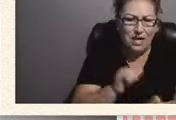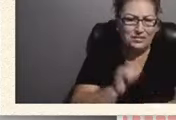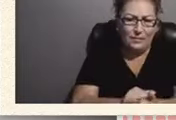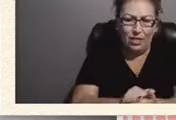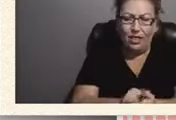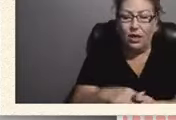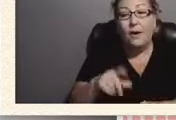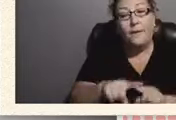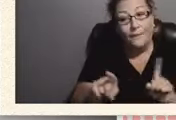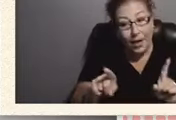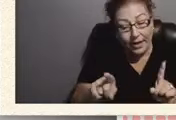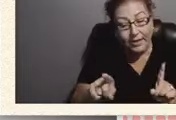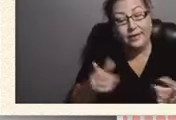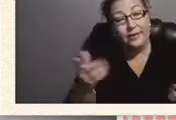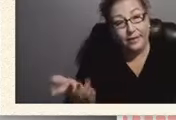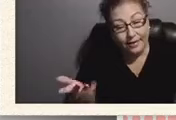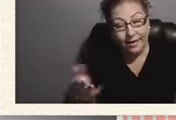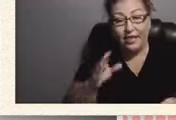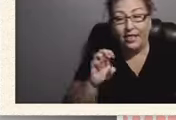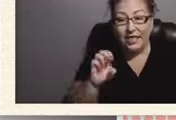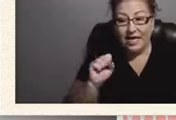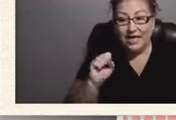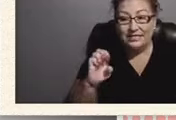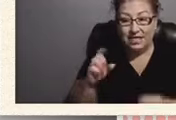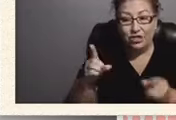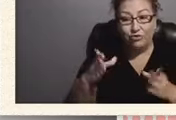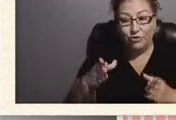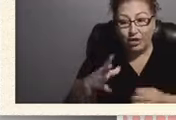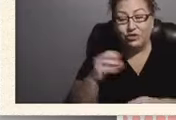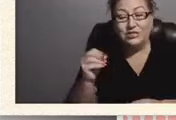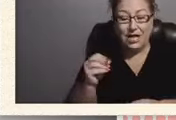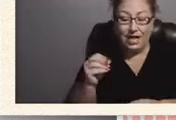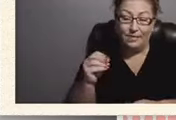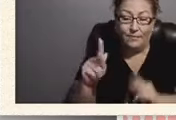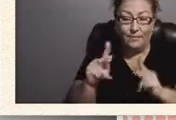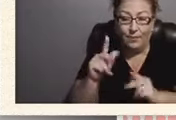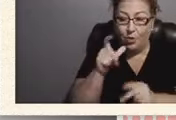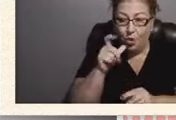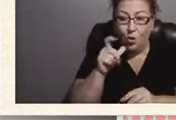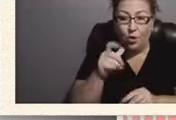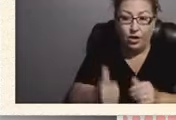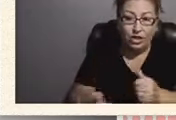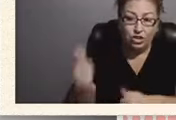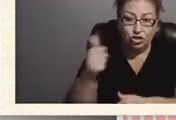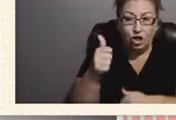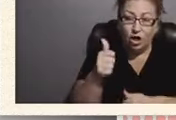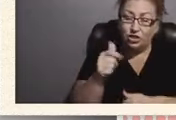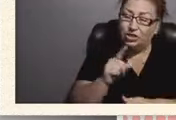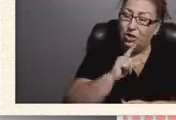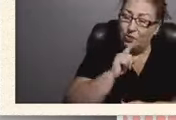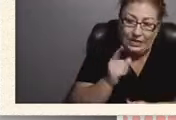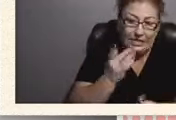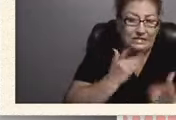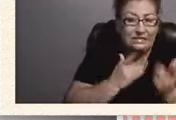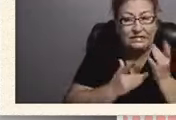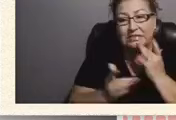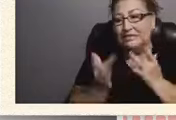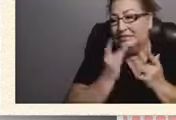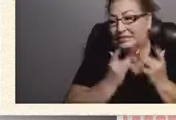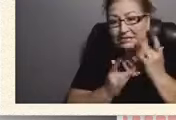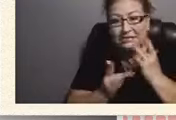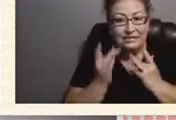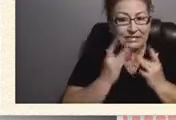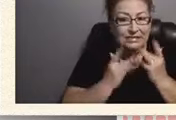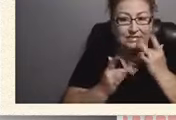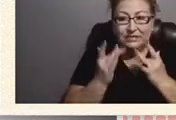the ASE directors and, you know, people in charge are stretched to the max. And we